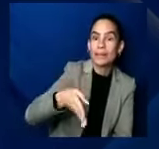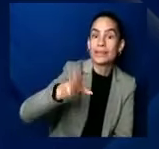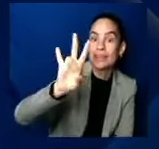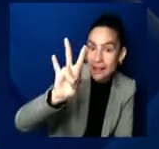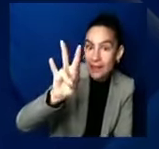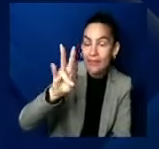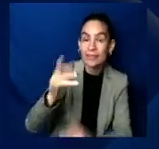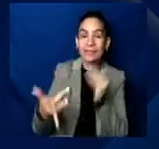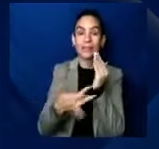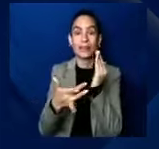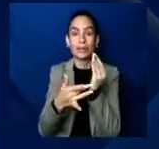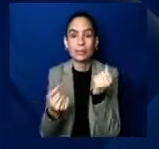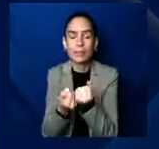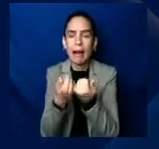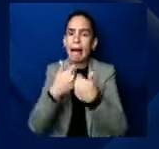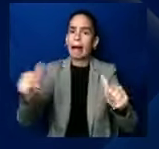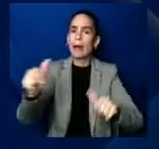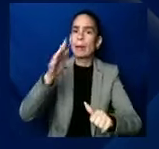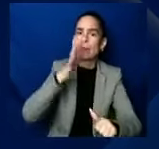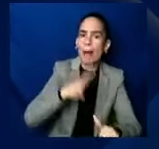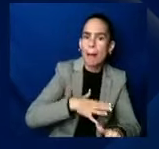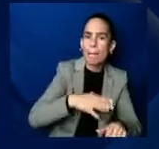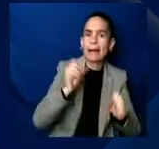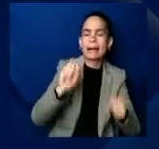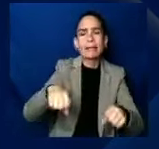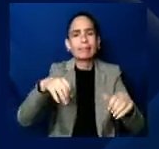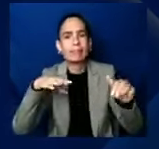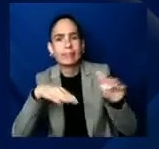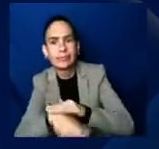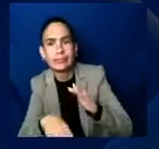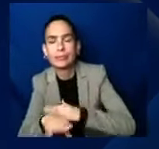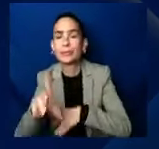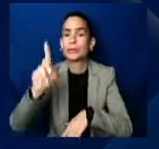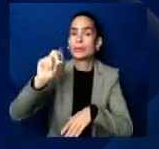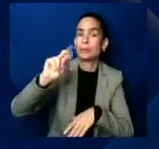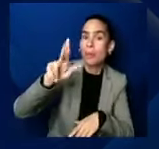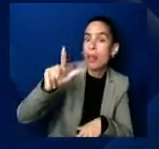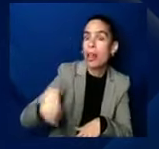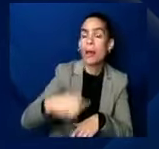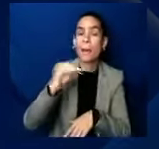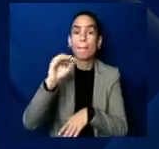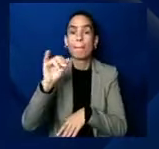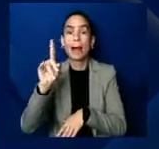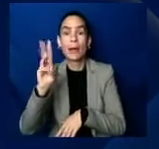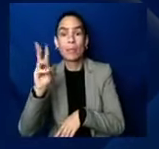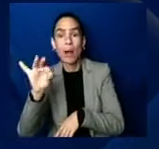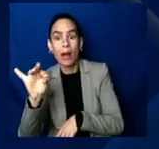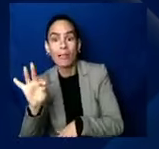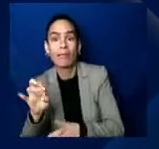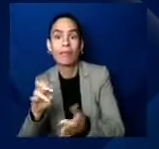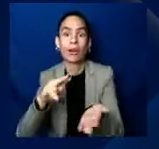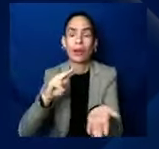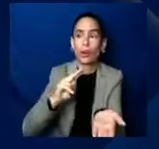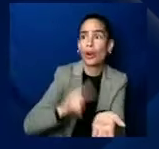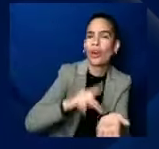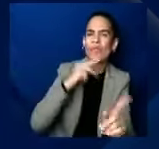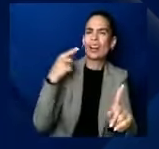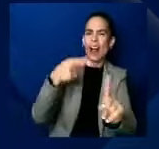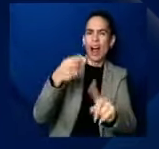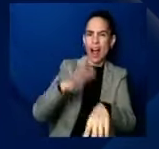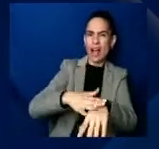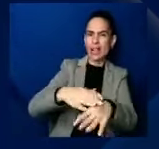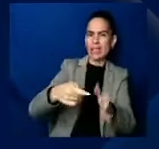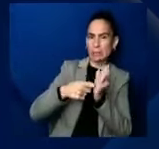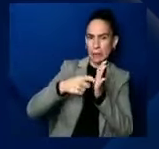can get access to a doula, midwife nurse, basically on demand for all the things they need as soon as they realize they're pregnant all the way